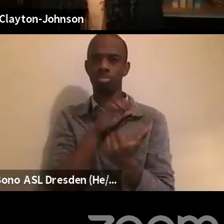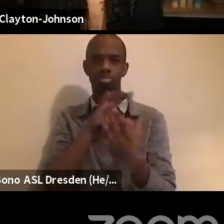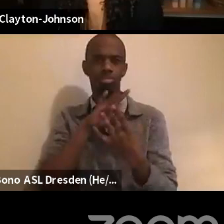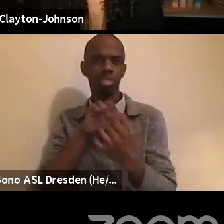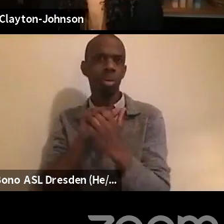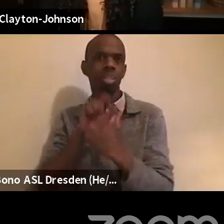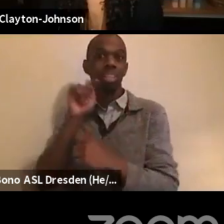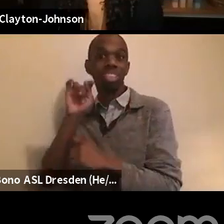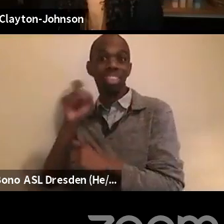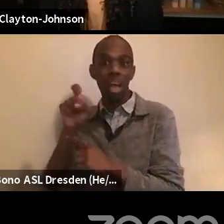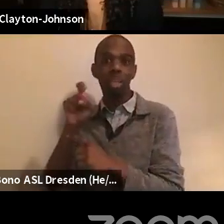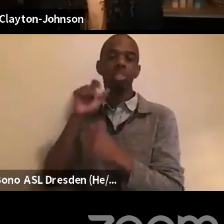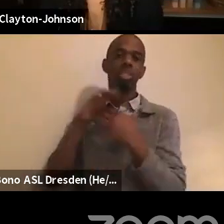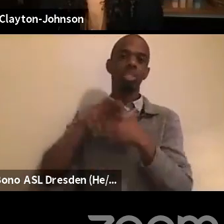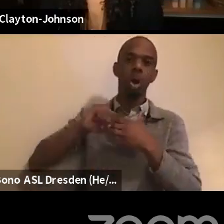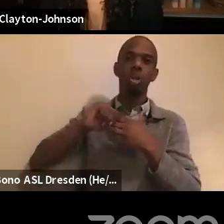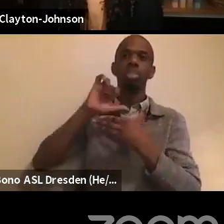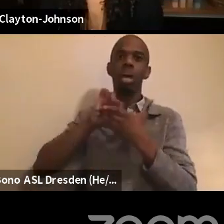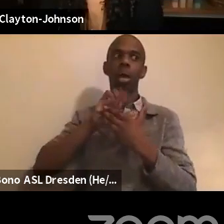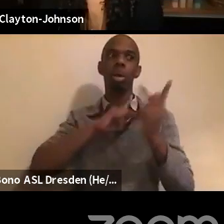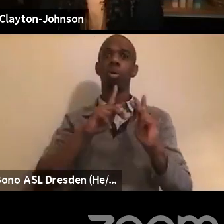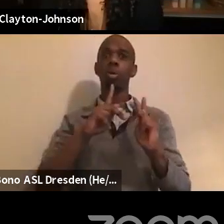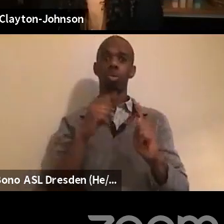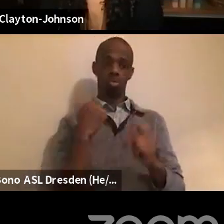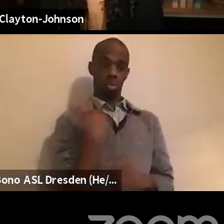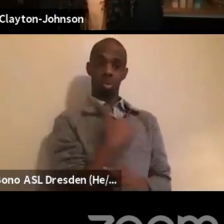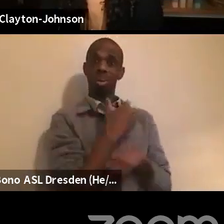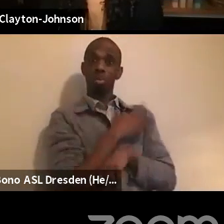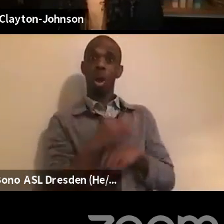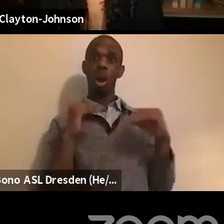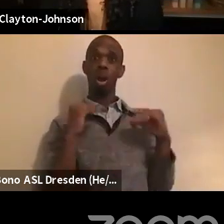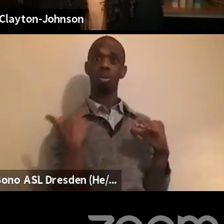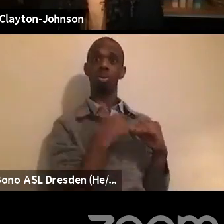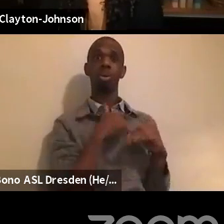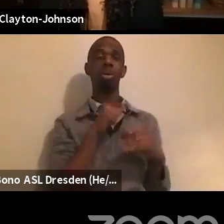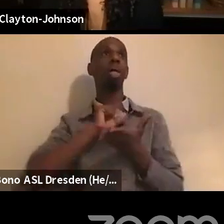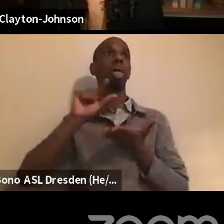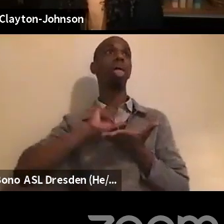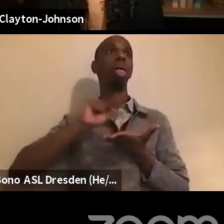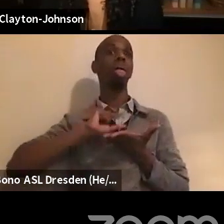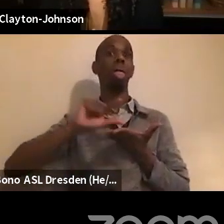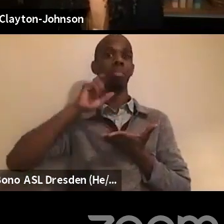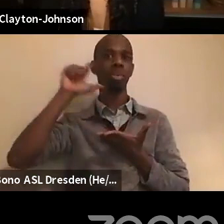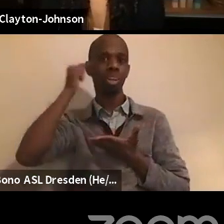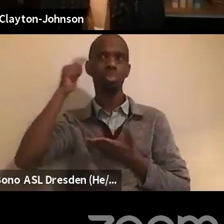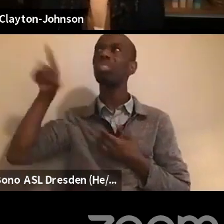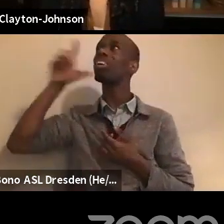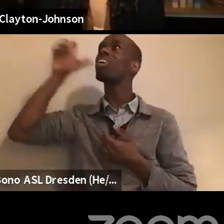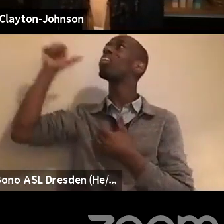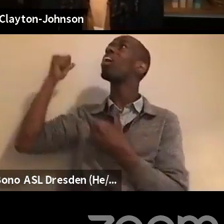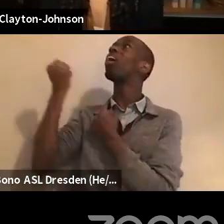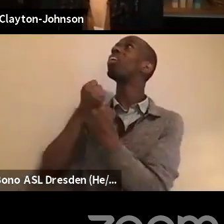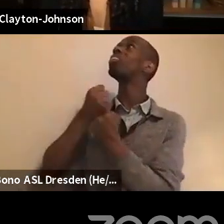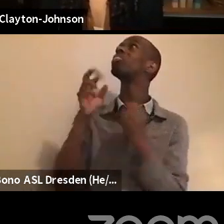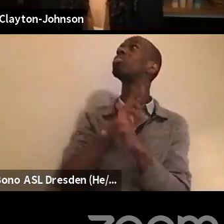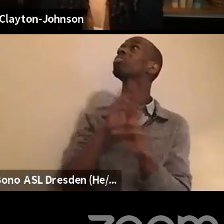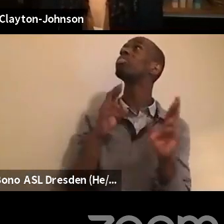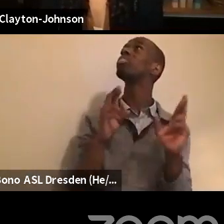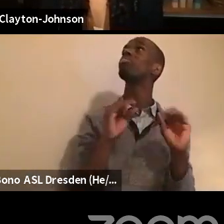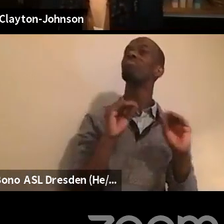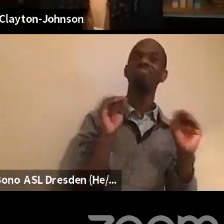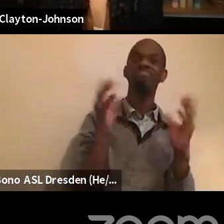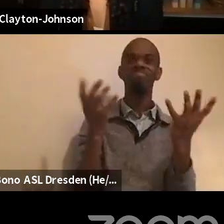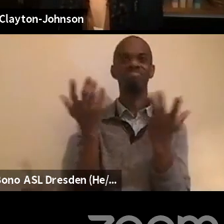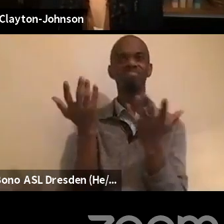dollars that people are paying steadily to this government that really is not representing us. So I urge people to get active, um, on the